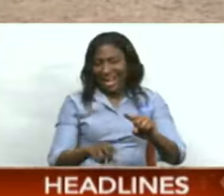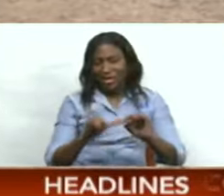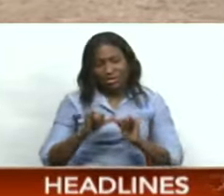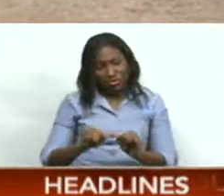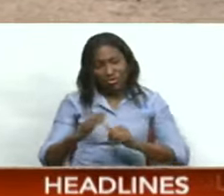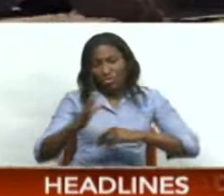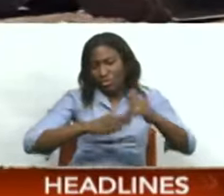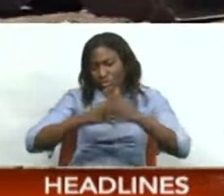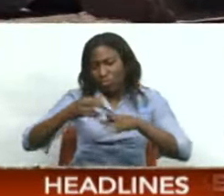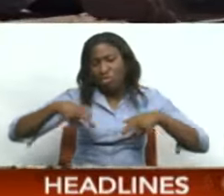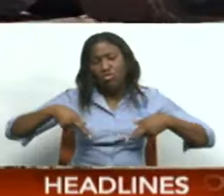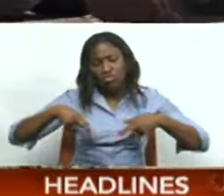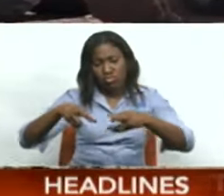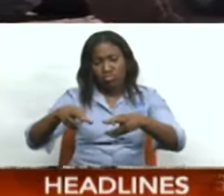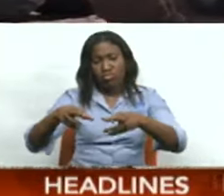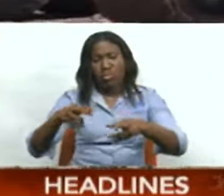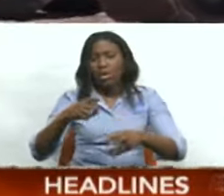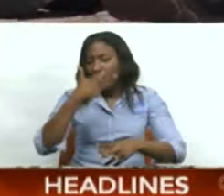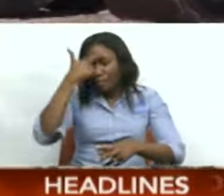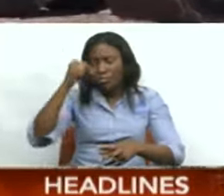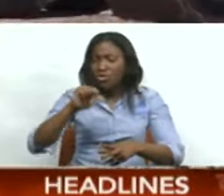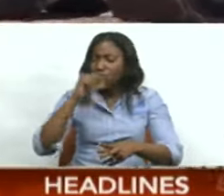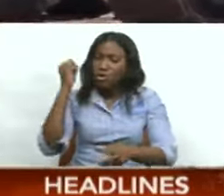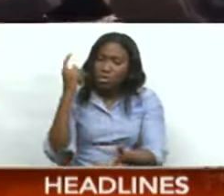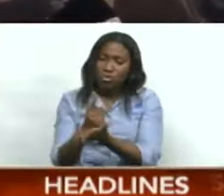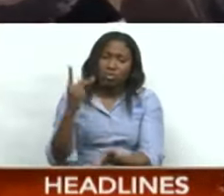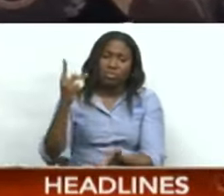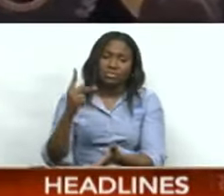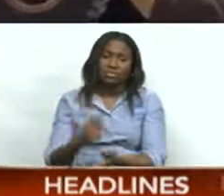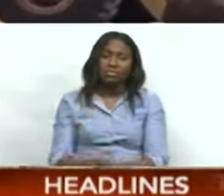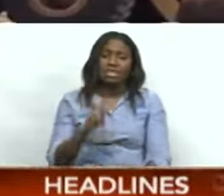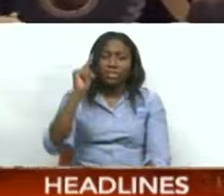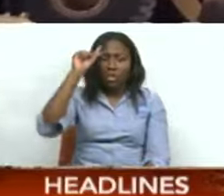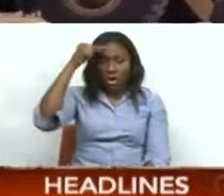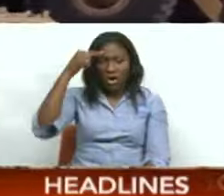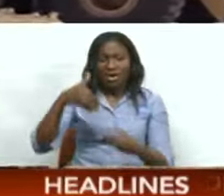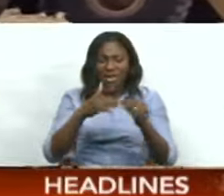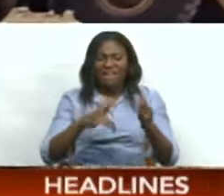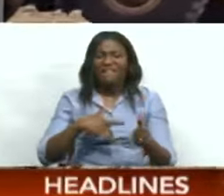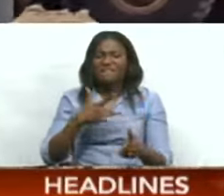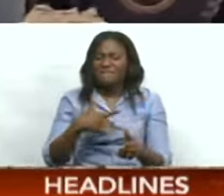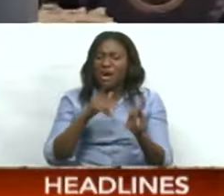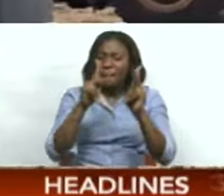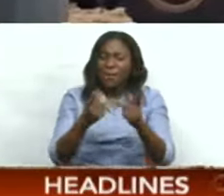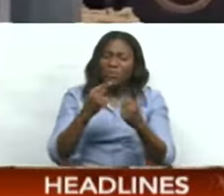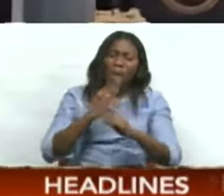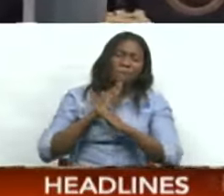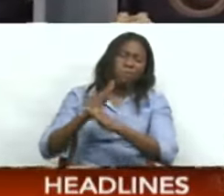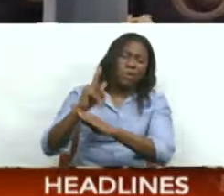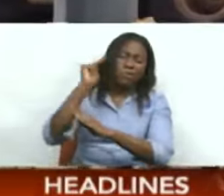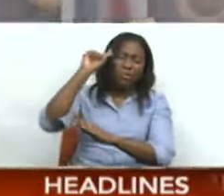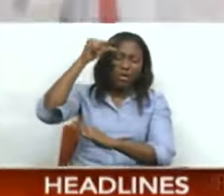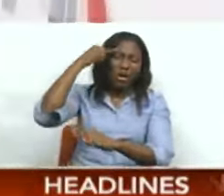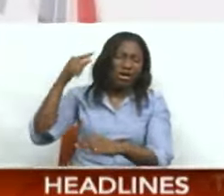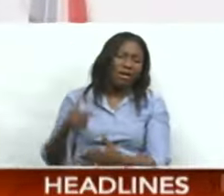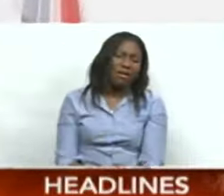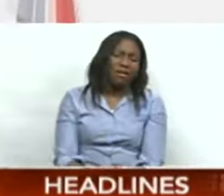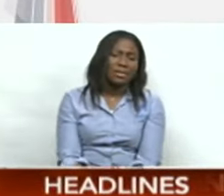Connector Road project. Speaking to Guardian Media, Augustin said he suspects there is a deliberate attempt to stop the project.